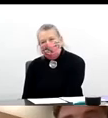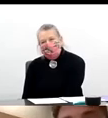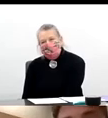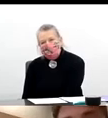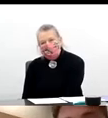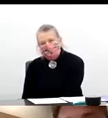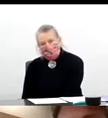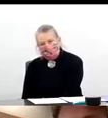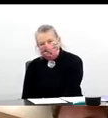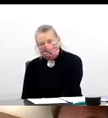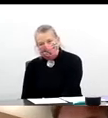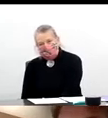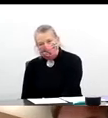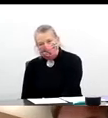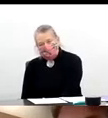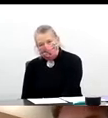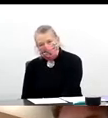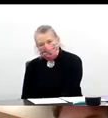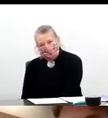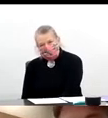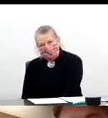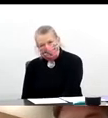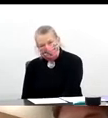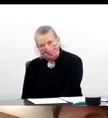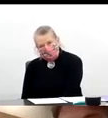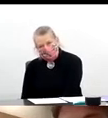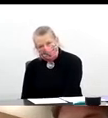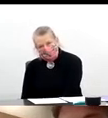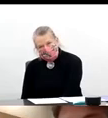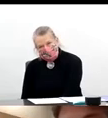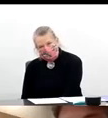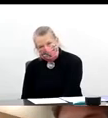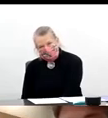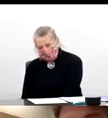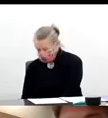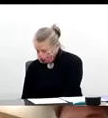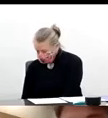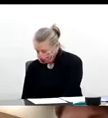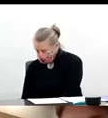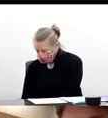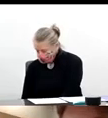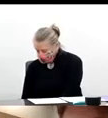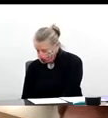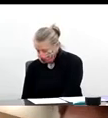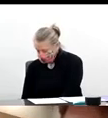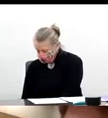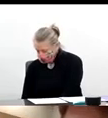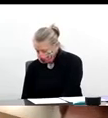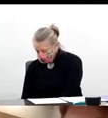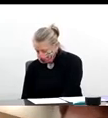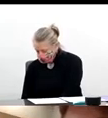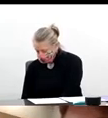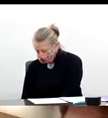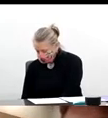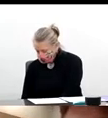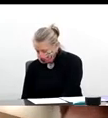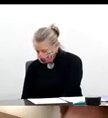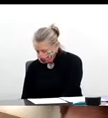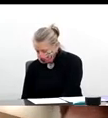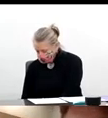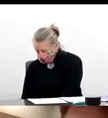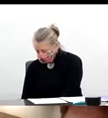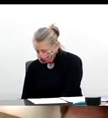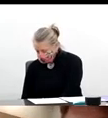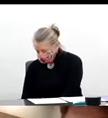and public health, and people do the protective things, the our power against the virus, then we